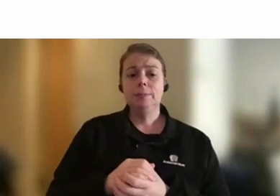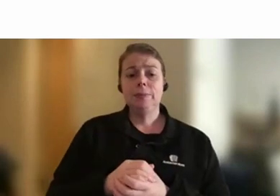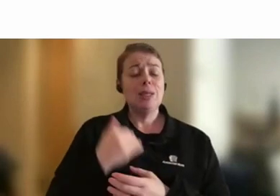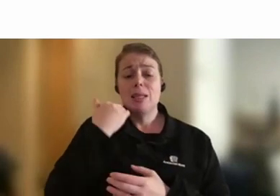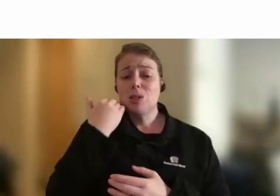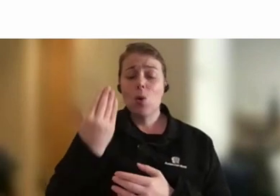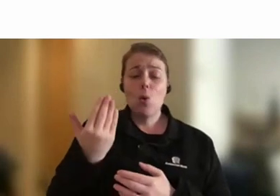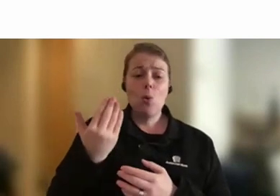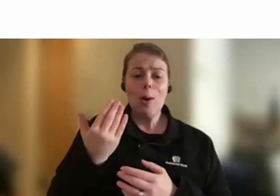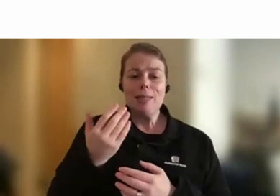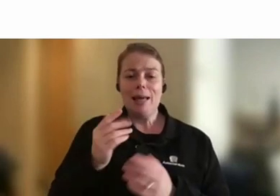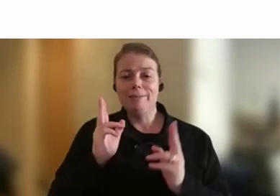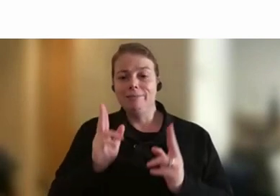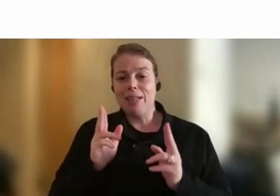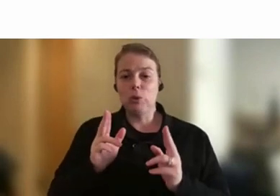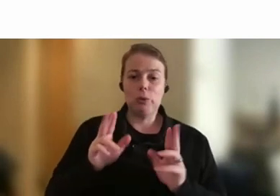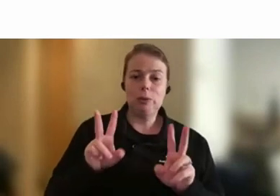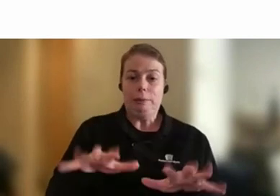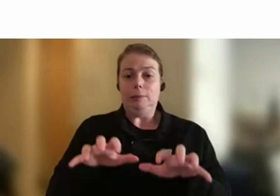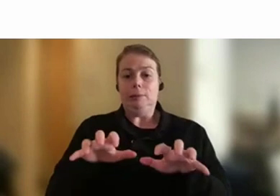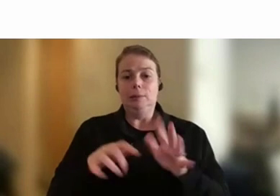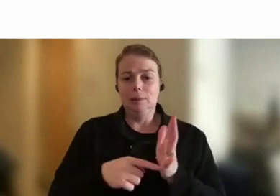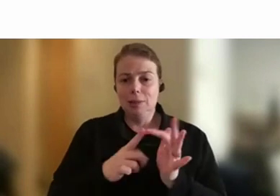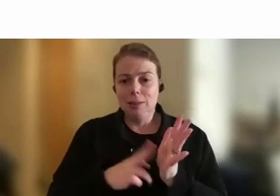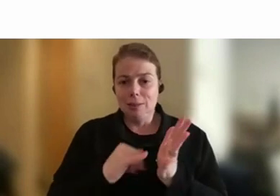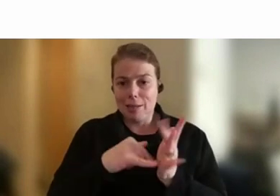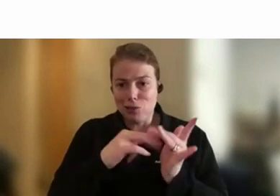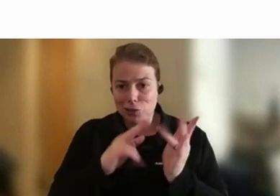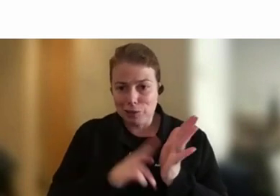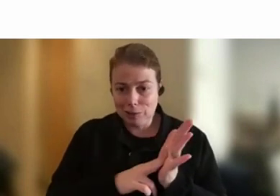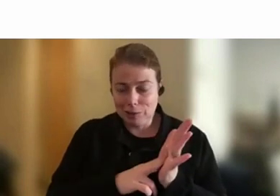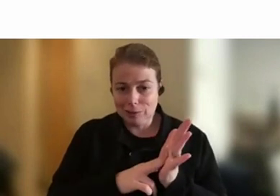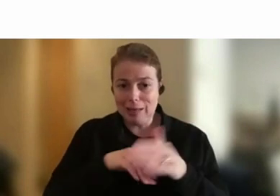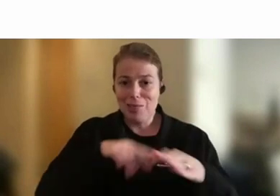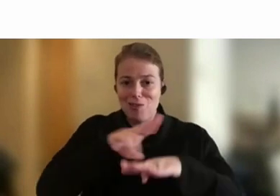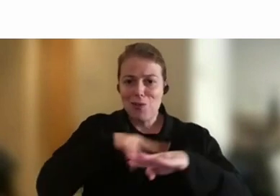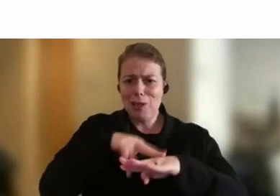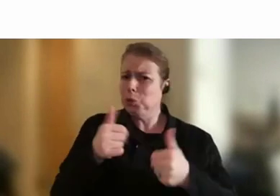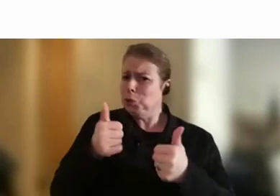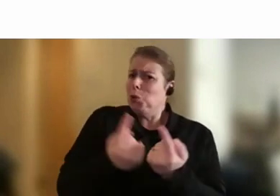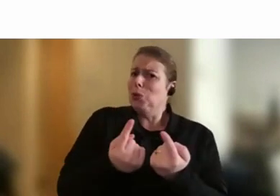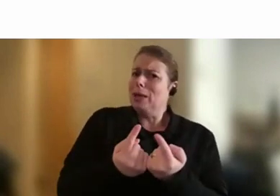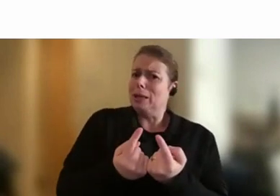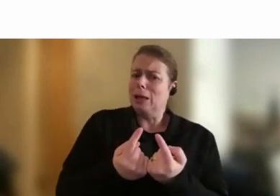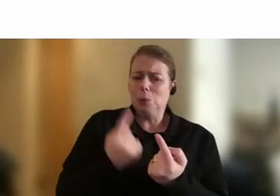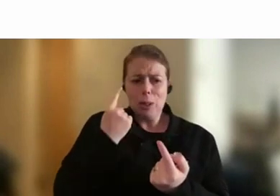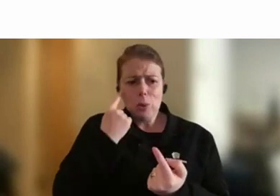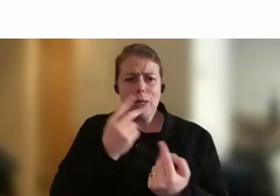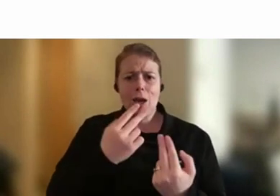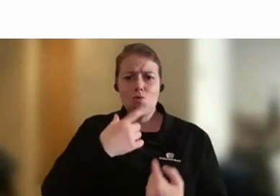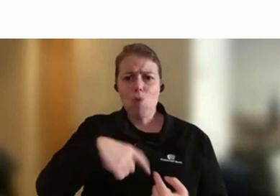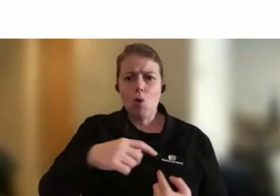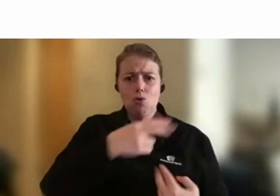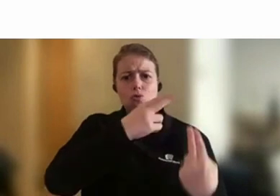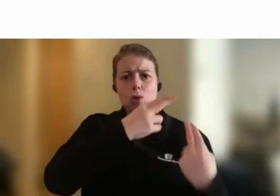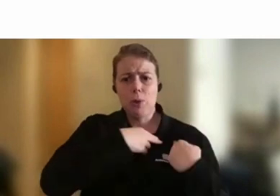natural tension in our federation, which I think is a really good thing. I think, you know, that when we're looking at roles and responsibilities into the future of